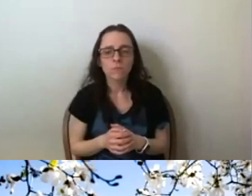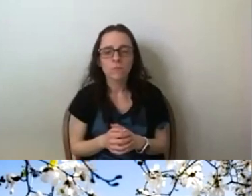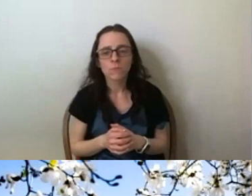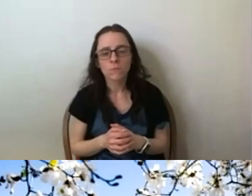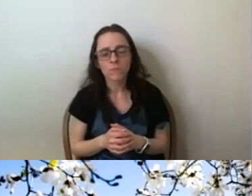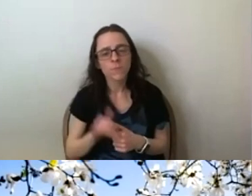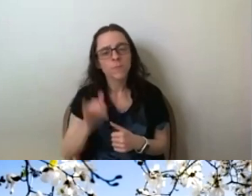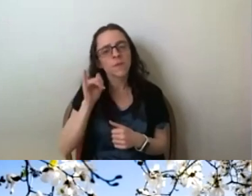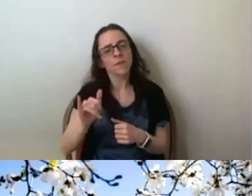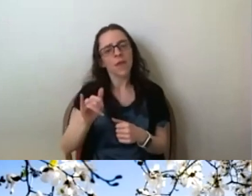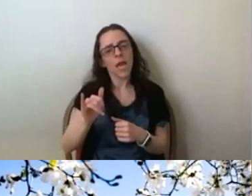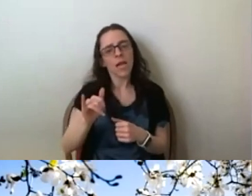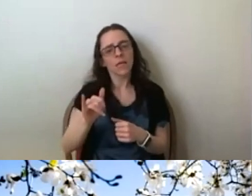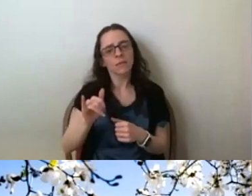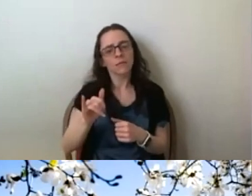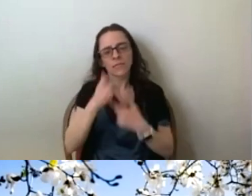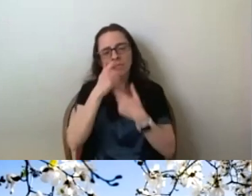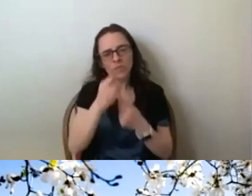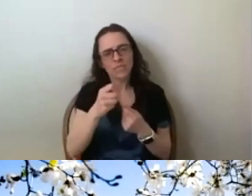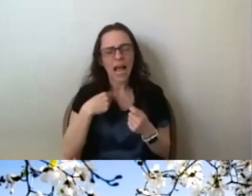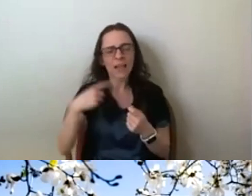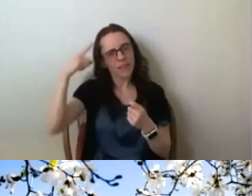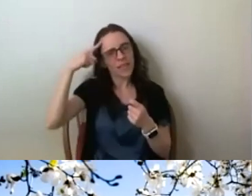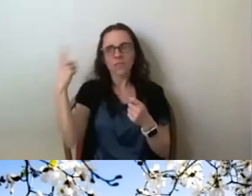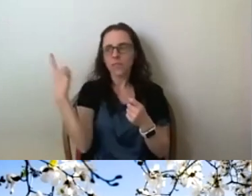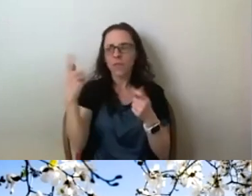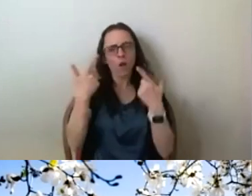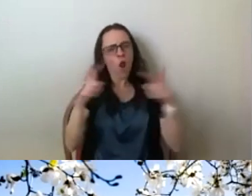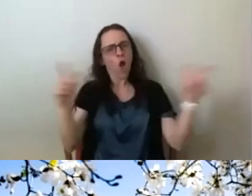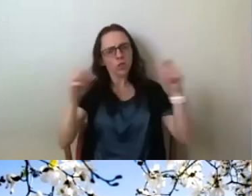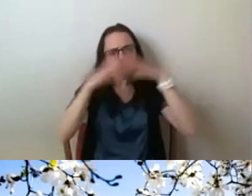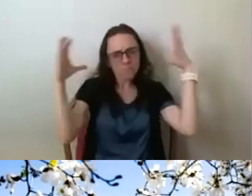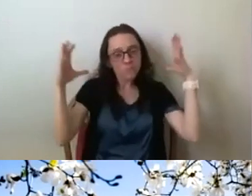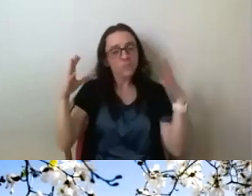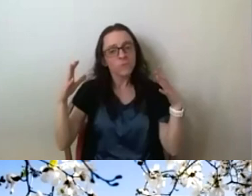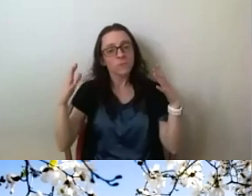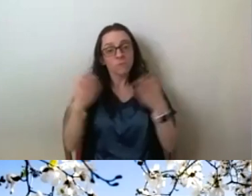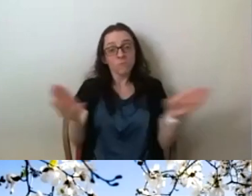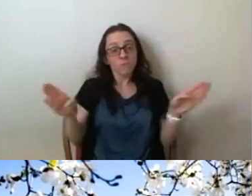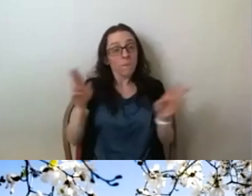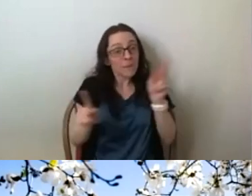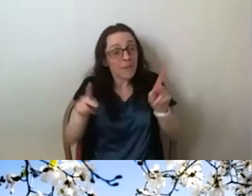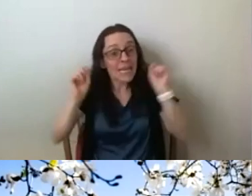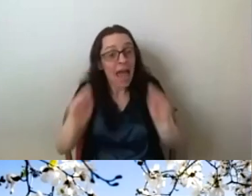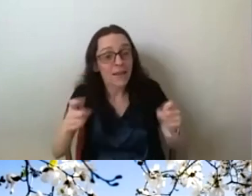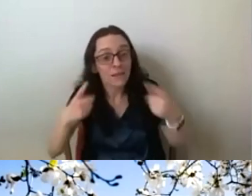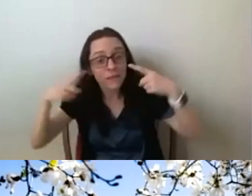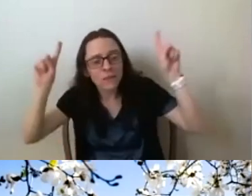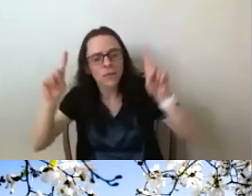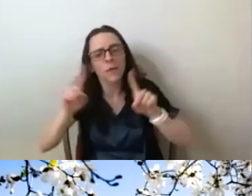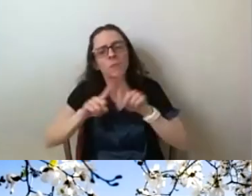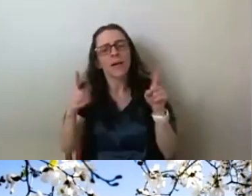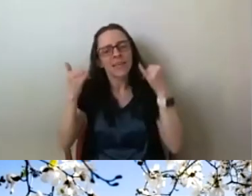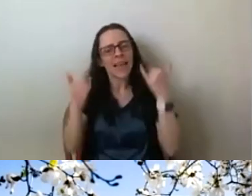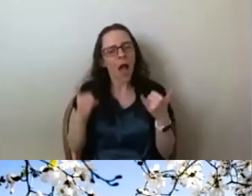things that I think, uh, humanity can accomplish. Um, but it's certainly, it's certainly moved more, I guess, to the sort of private sector and what we can do in